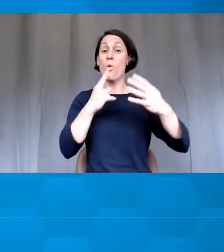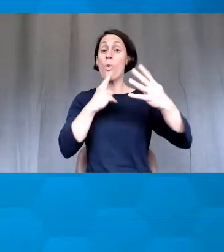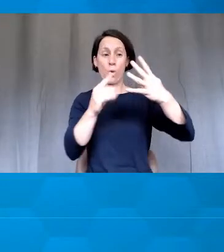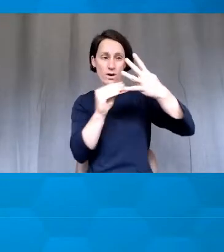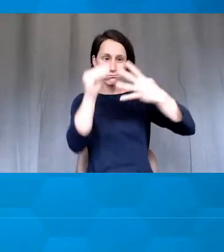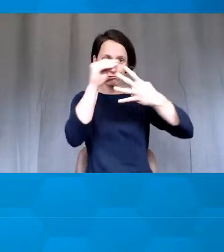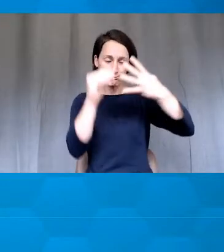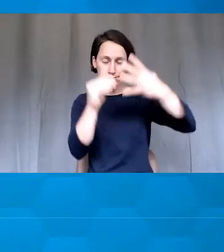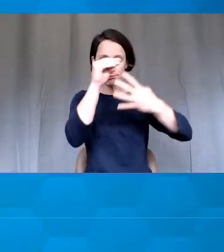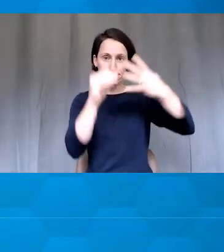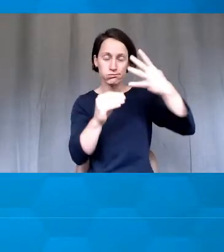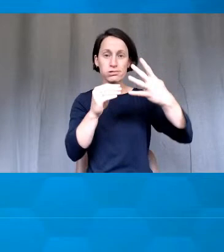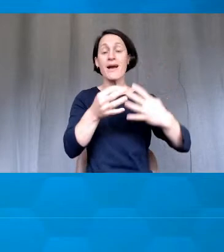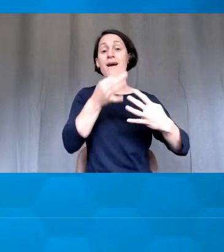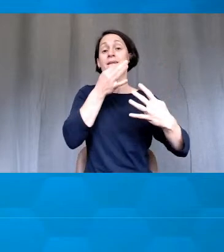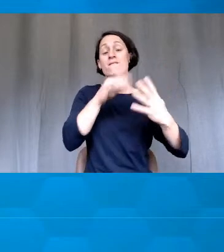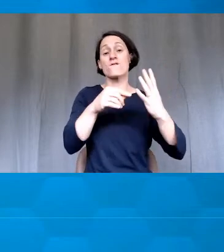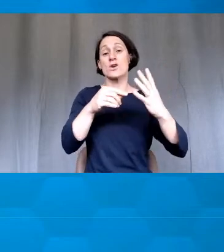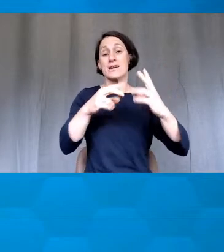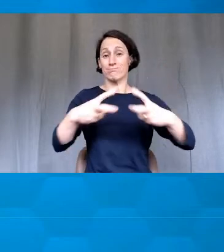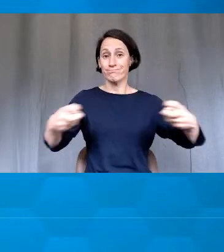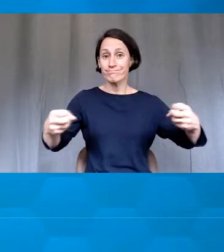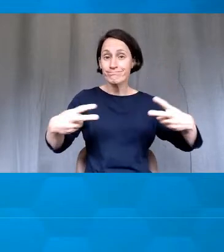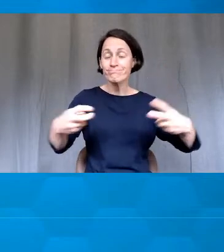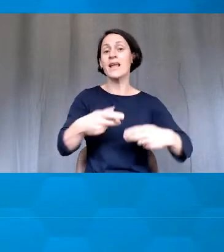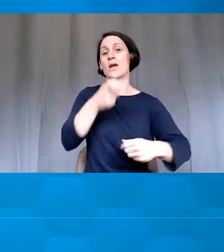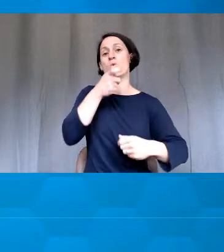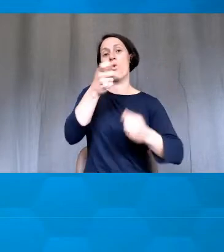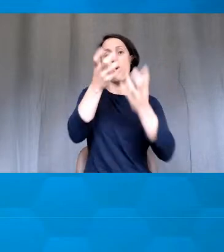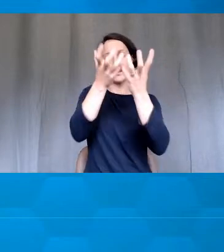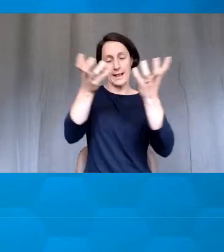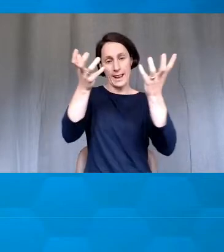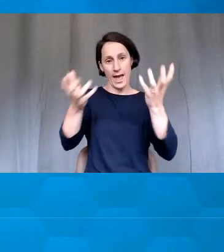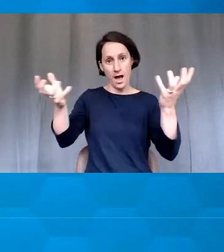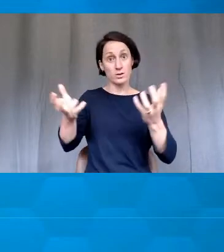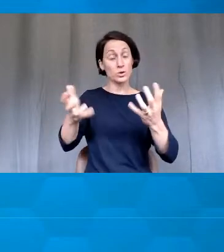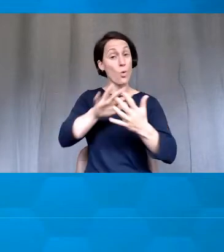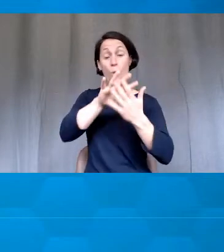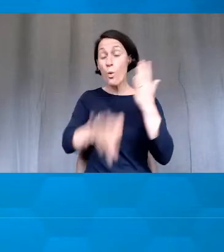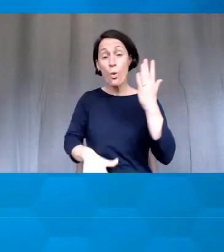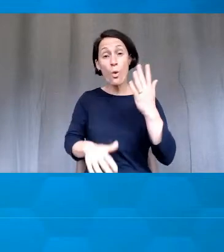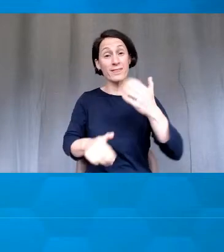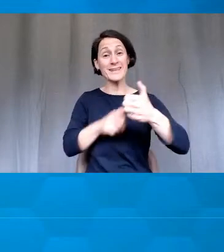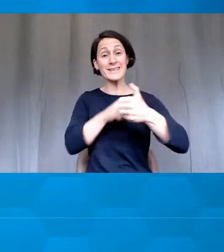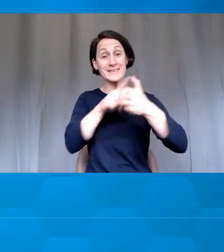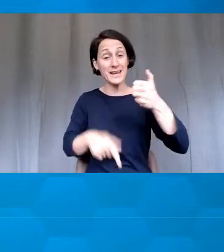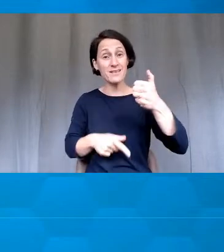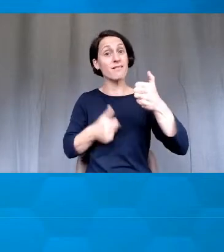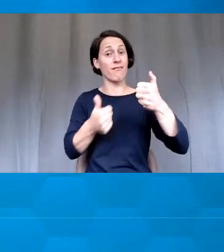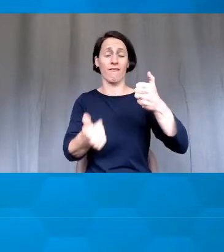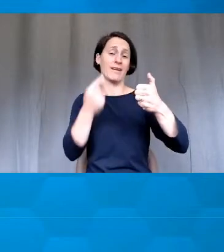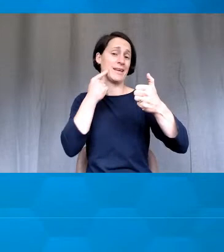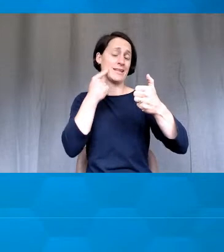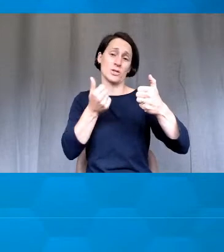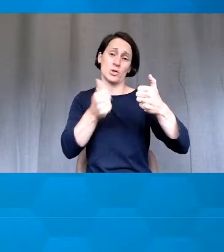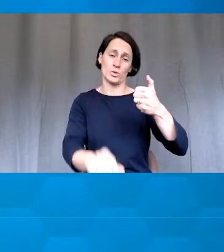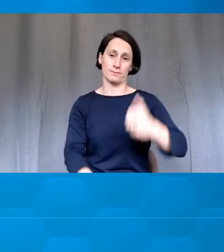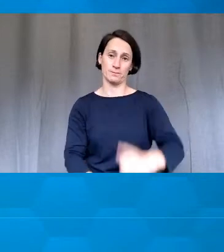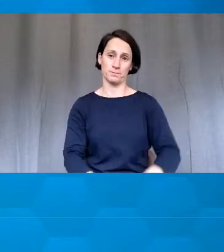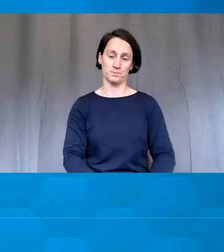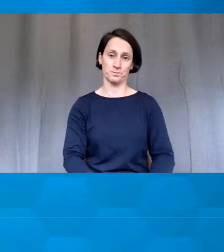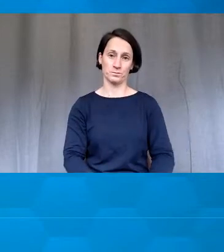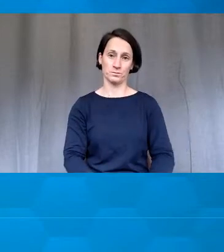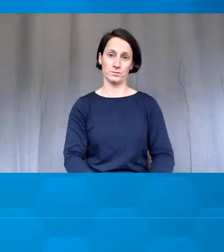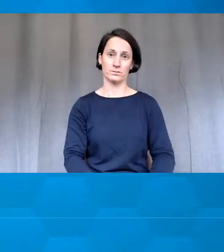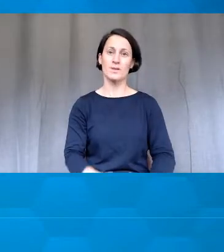a free text and the word cloud. And all of these are super intuitive to use. And, you know, I urge